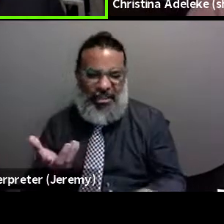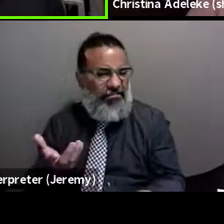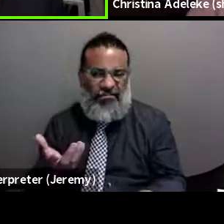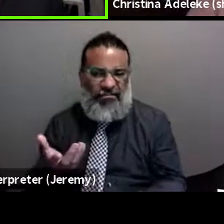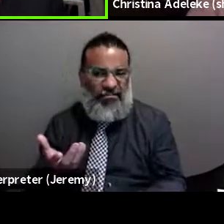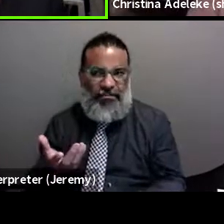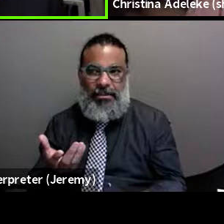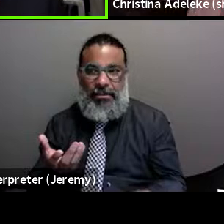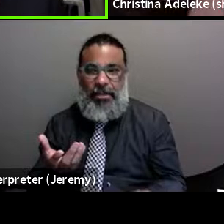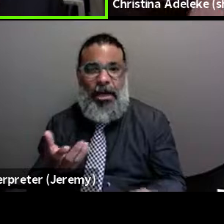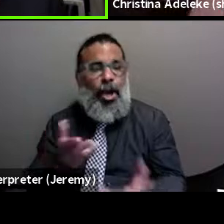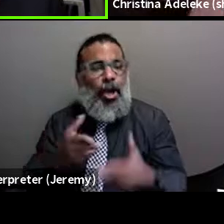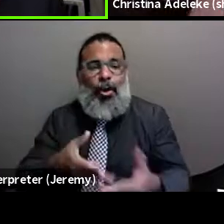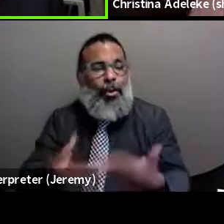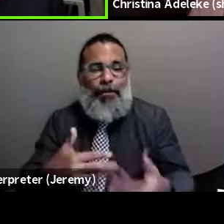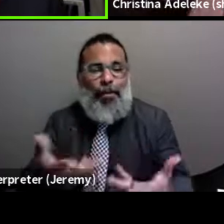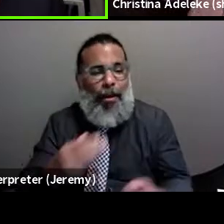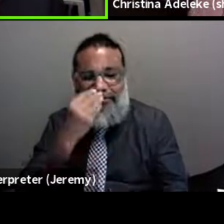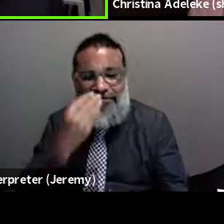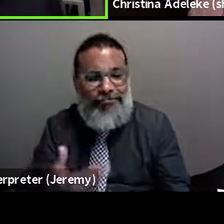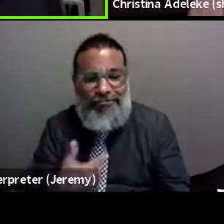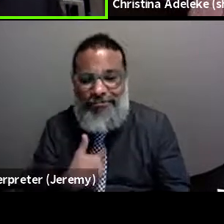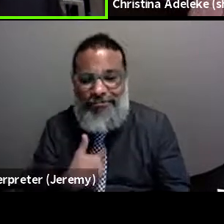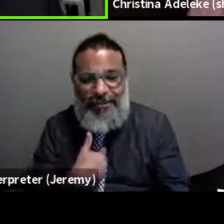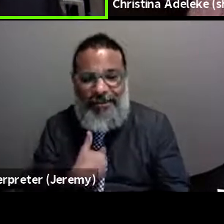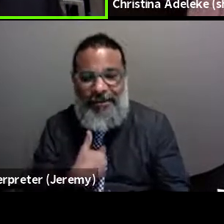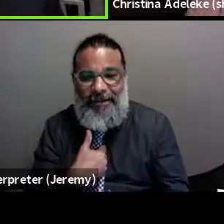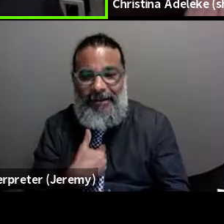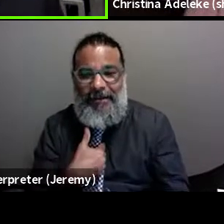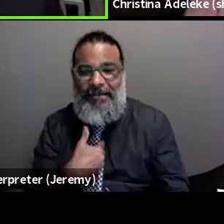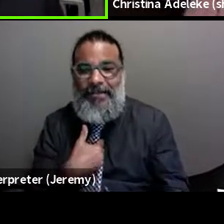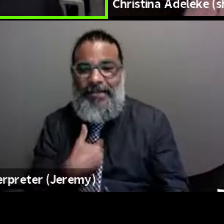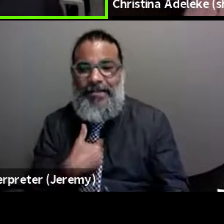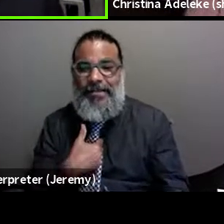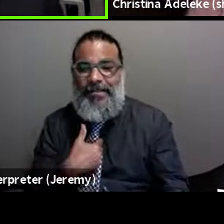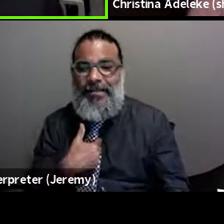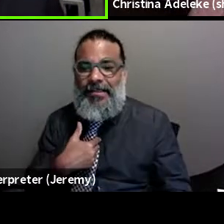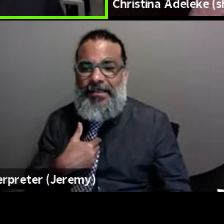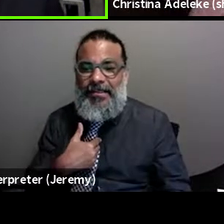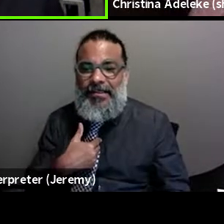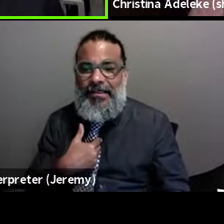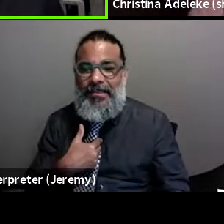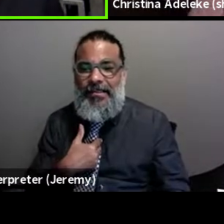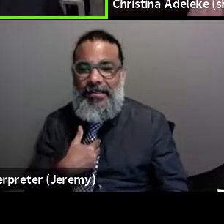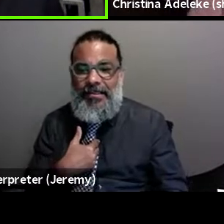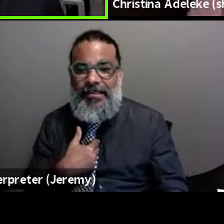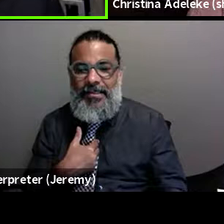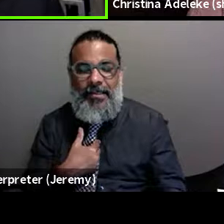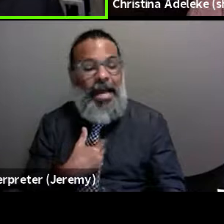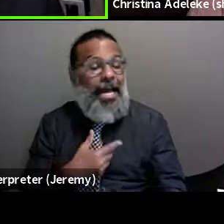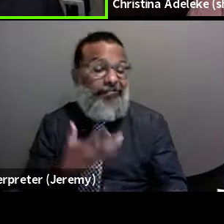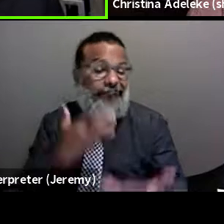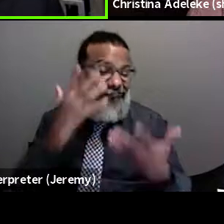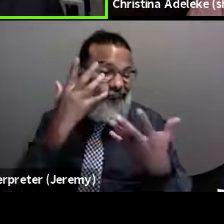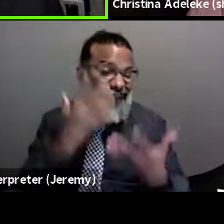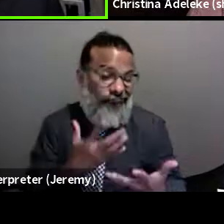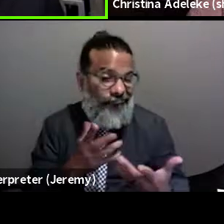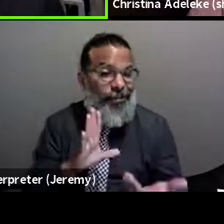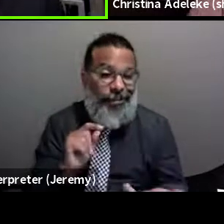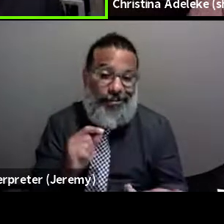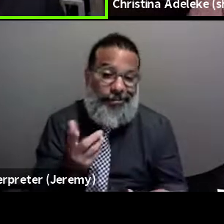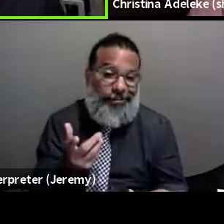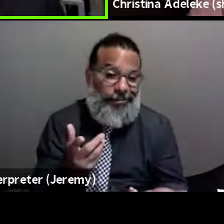And call it what you want. So, you know, and it's sad that it has to be that way, that,